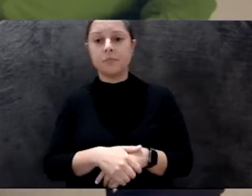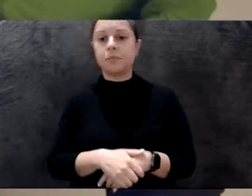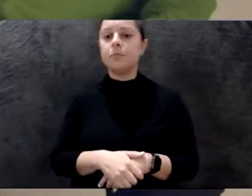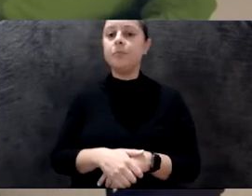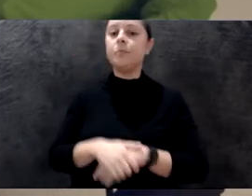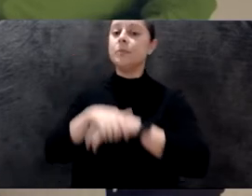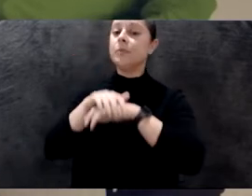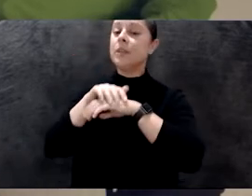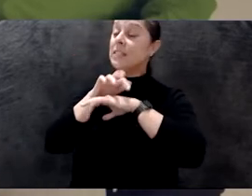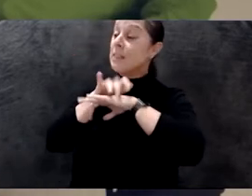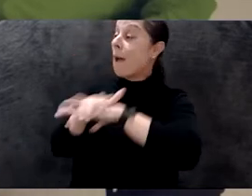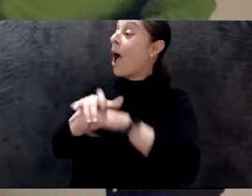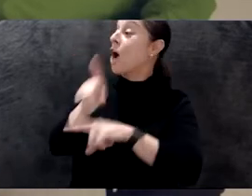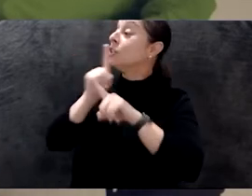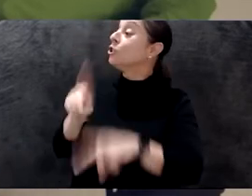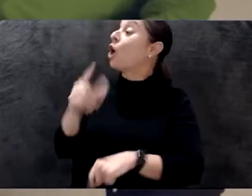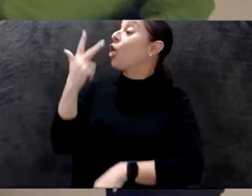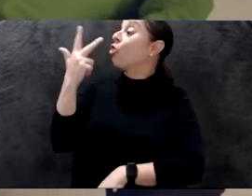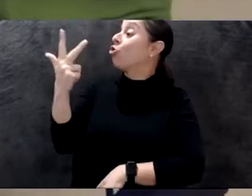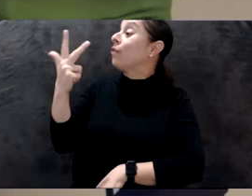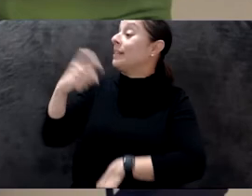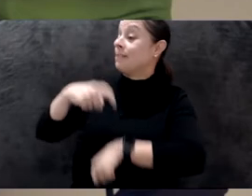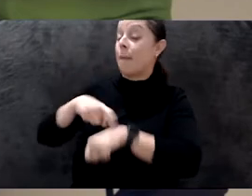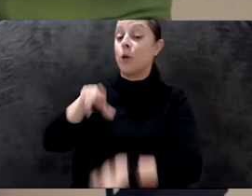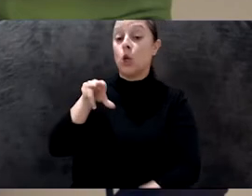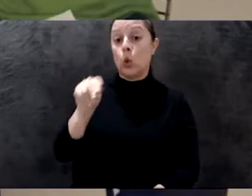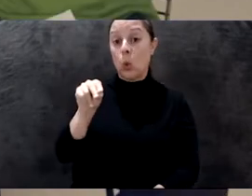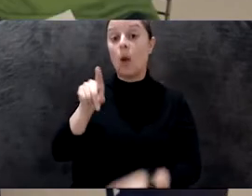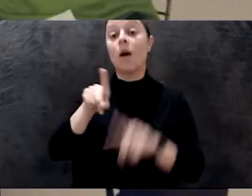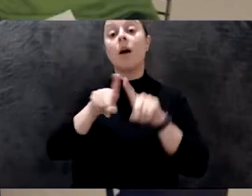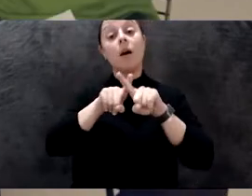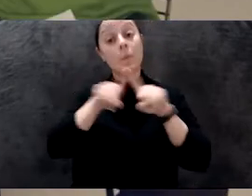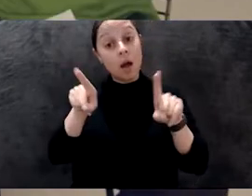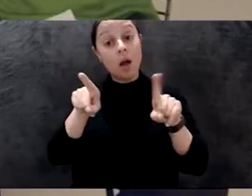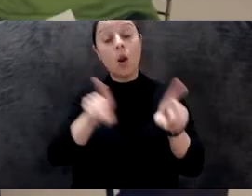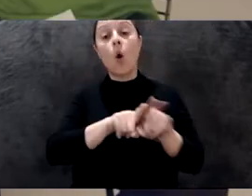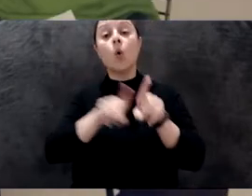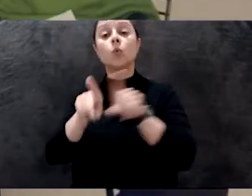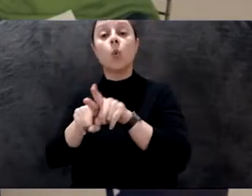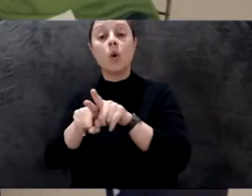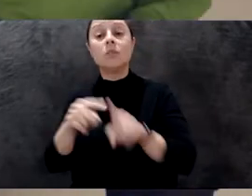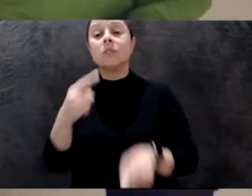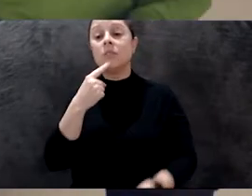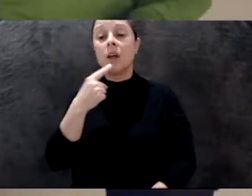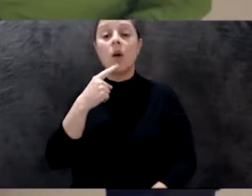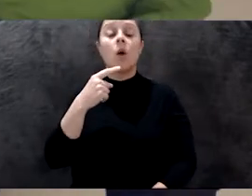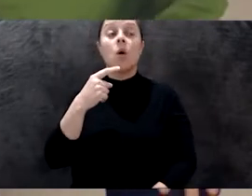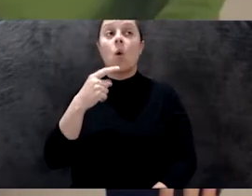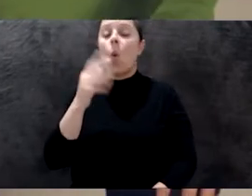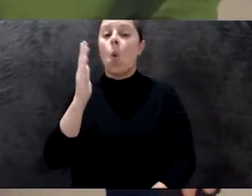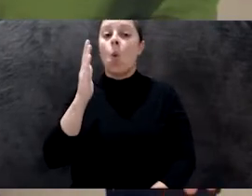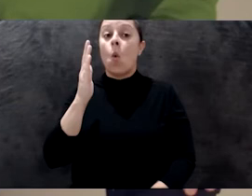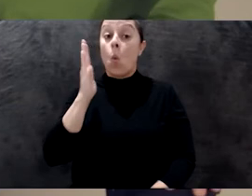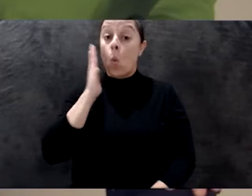three times, no, but also said, it would be, it wouldn't be without a struggle. And at the